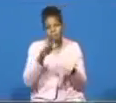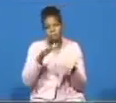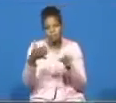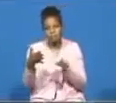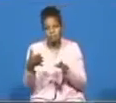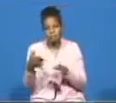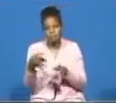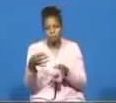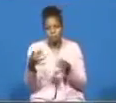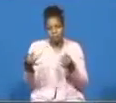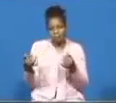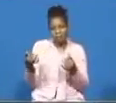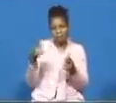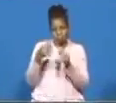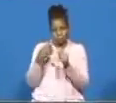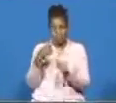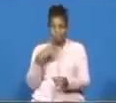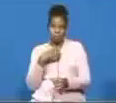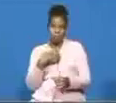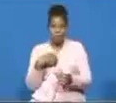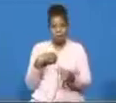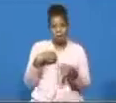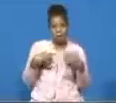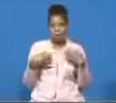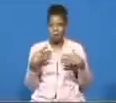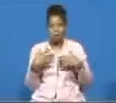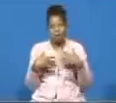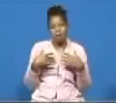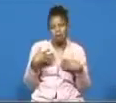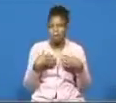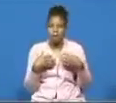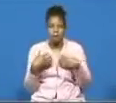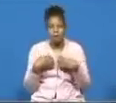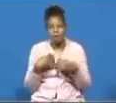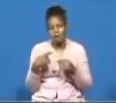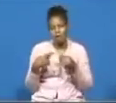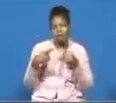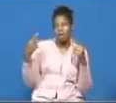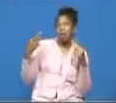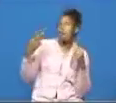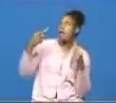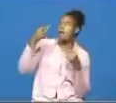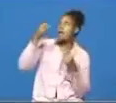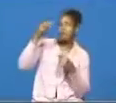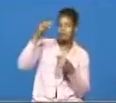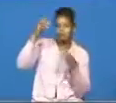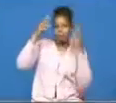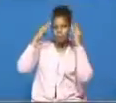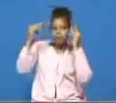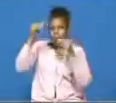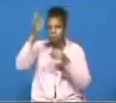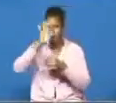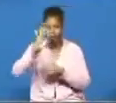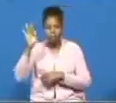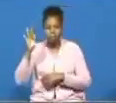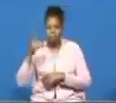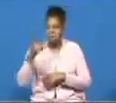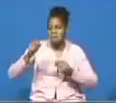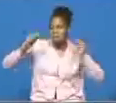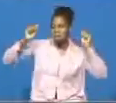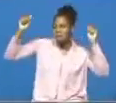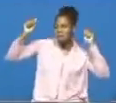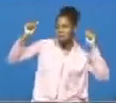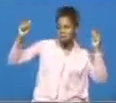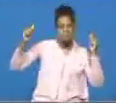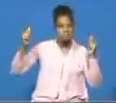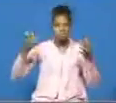they were there murmuring against moses uh uh complaining against god they were there uh demonstrating